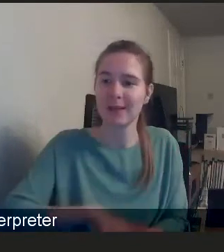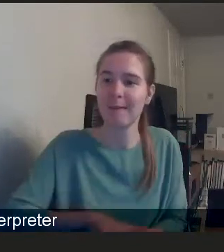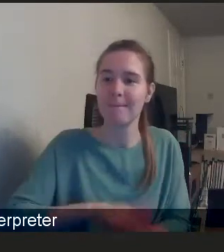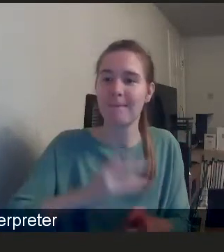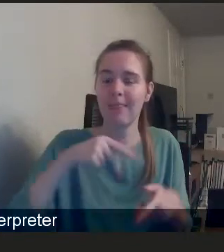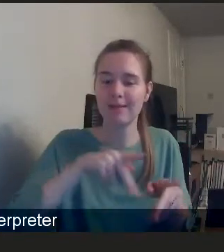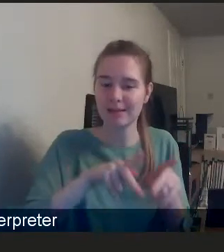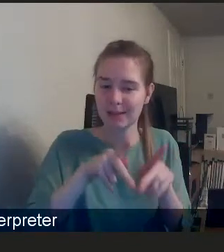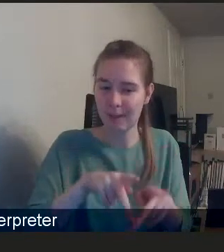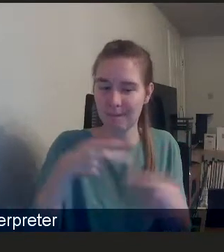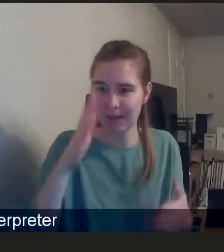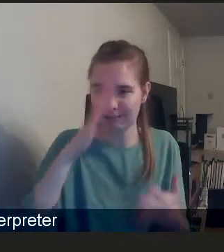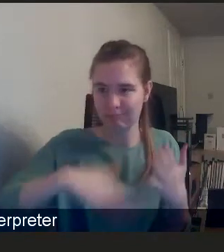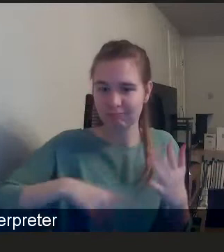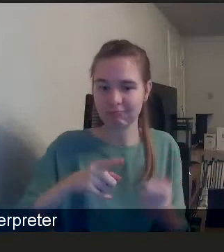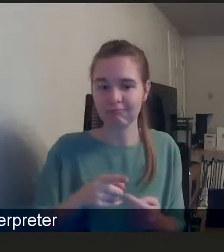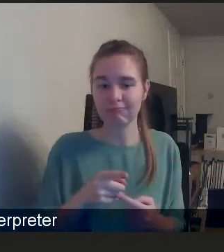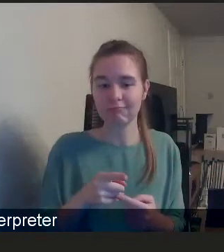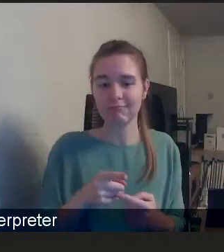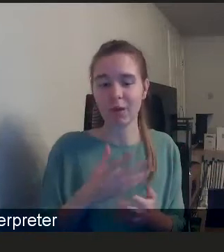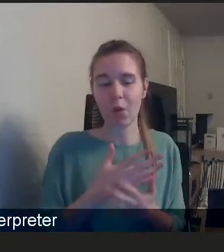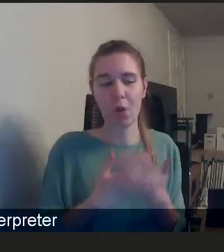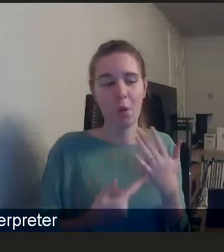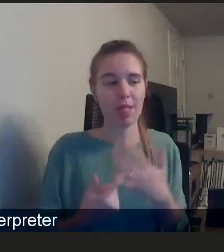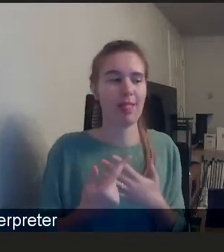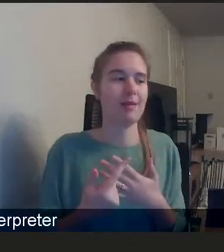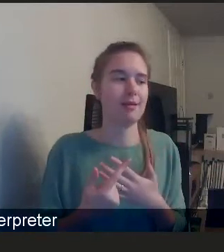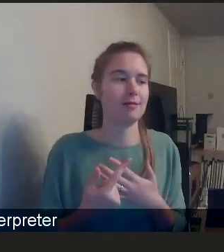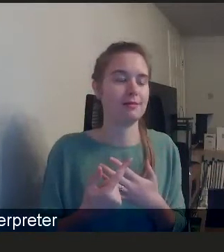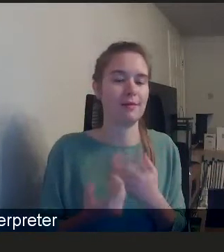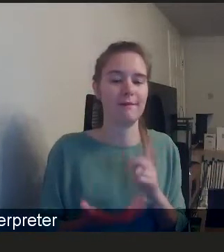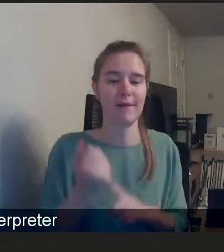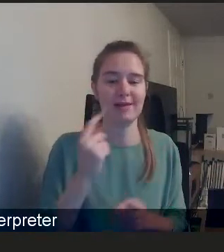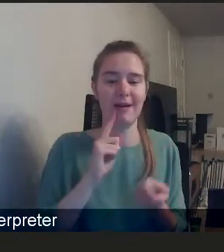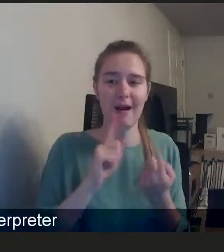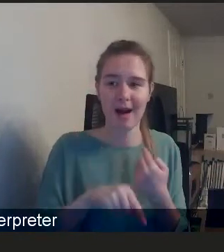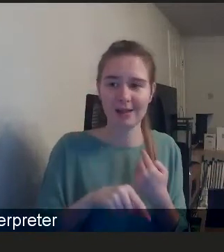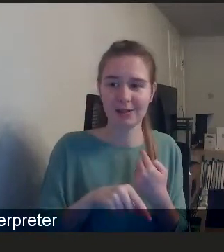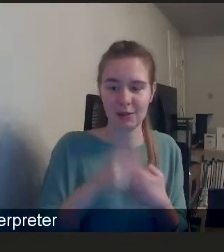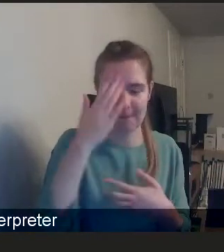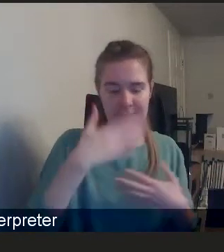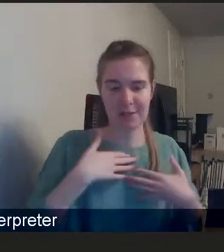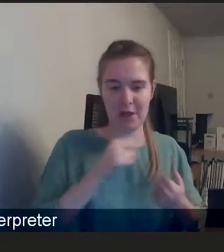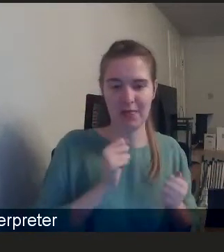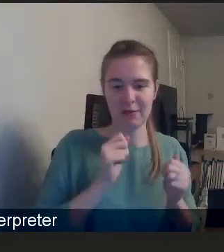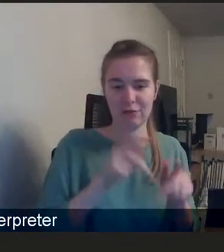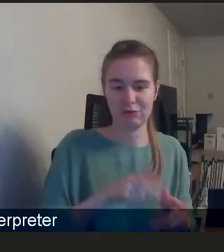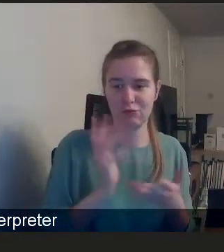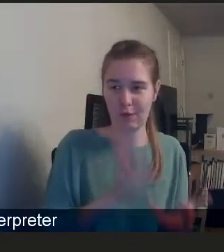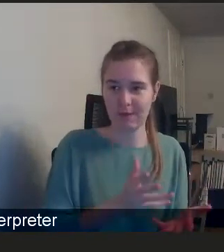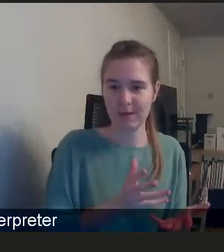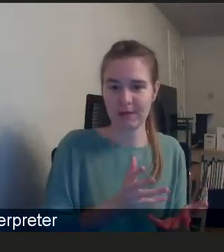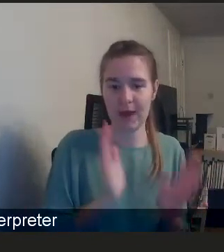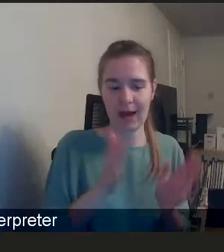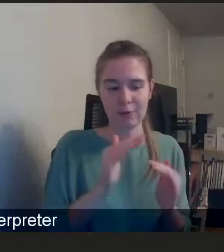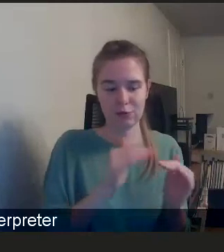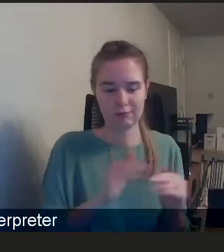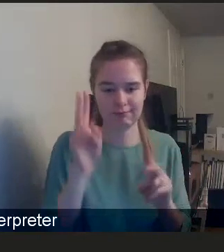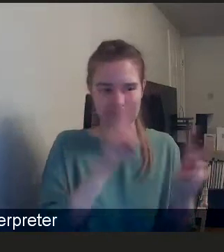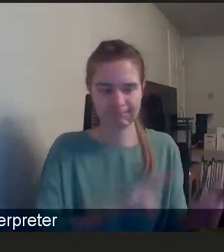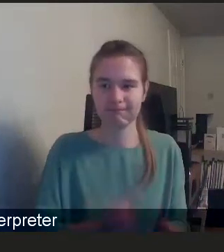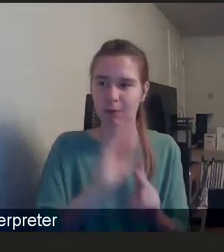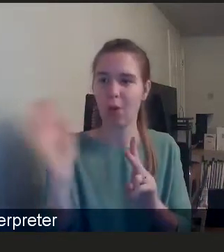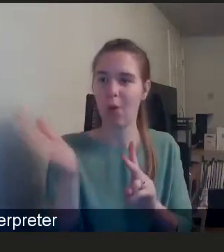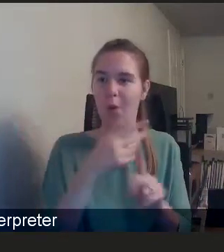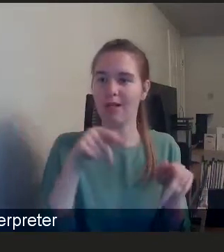Um, so we're not only going to find the answer solely in mental health services. Again, we need to look across the system, but we need to